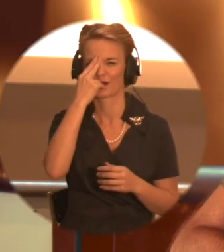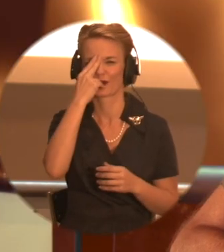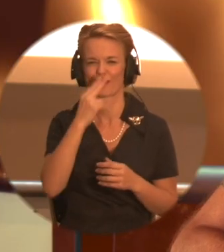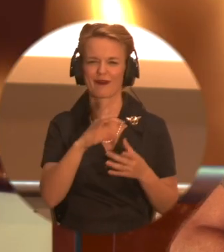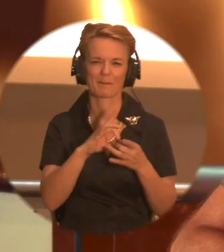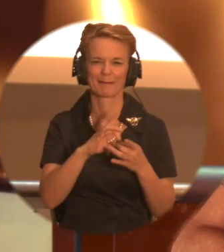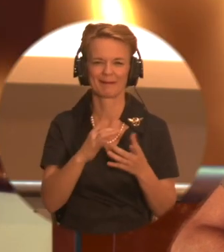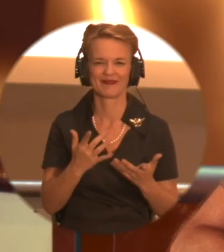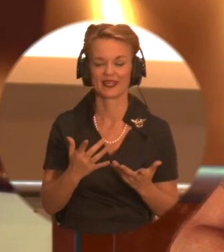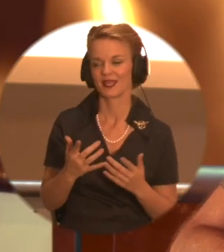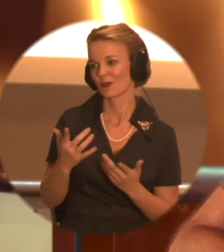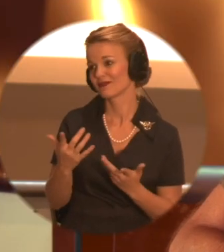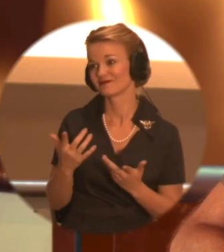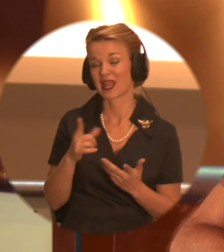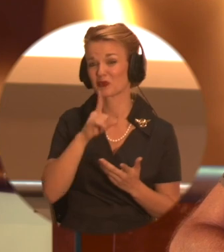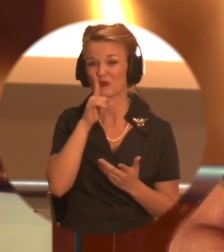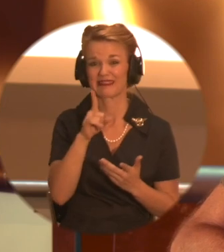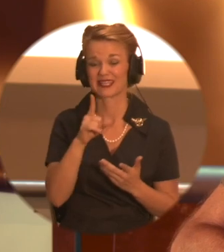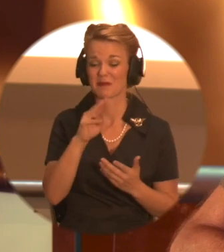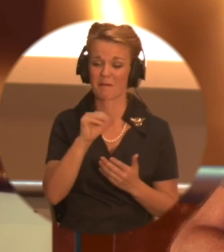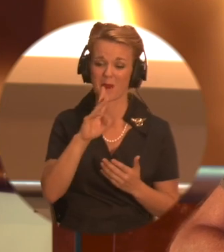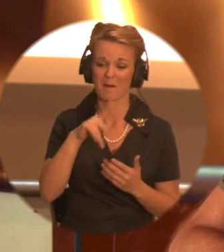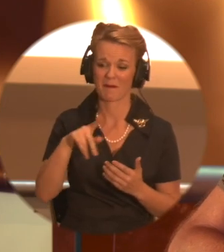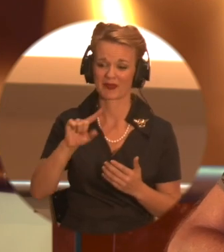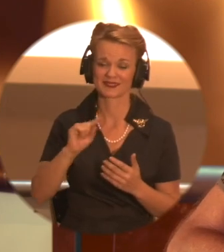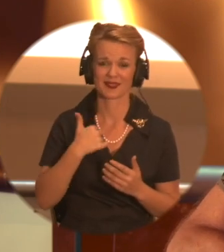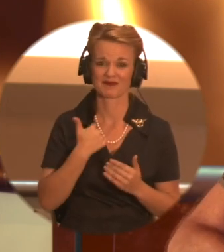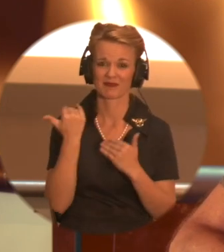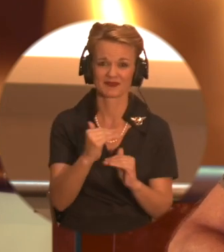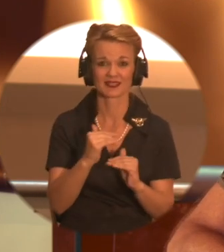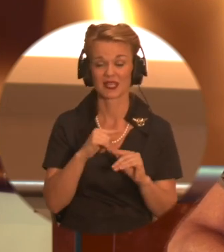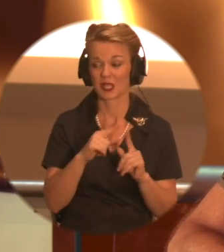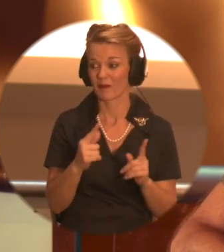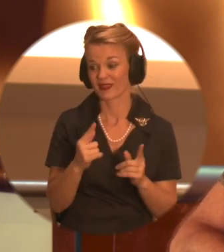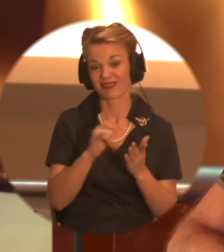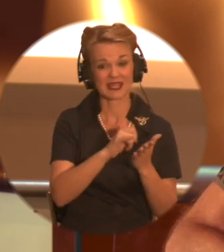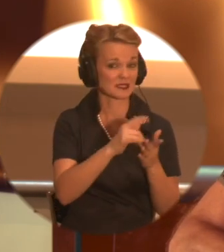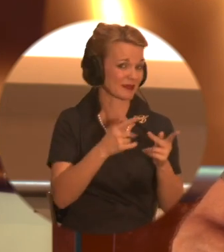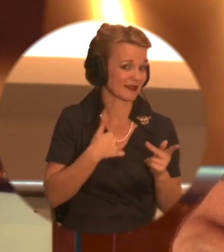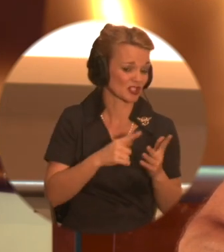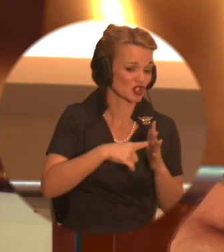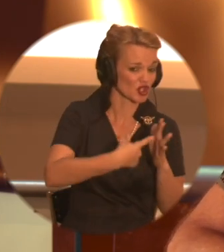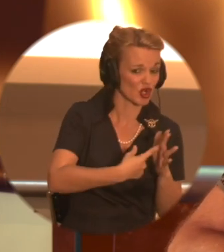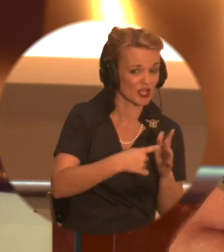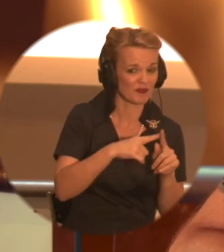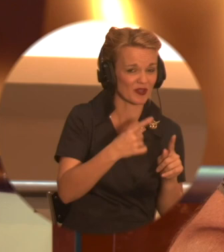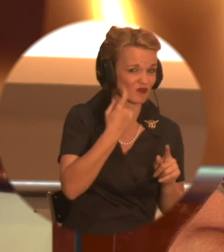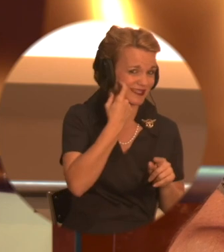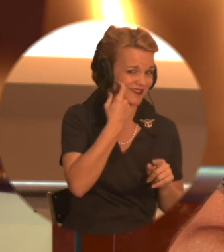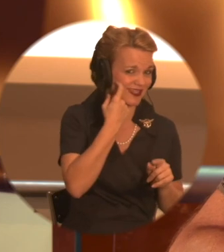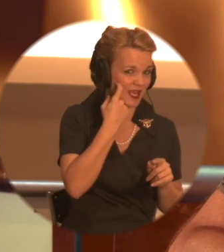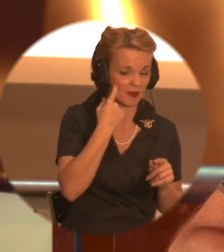I don't expand a lot further than the Muppets. That's fine. Although that's where it started. Yeah. these days I'm finding myself getting hooked